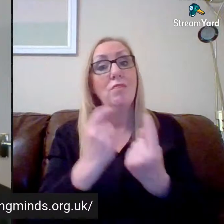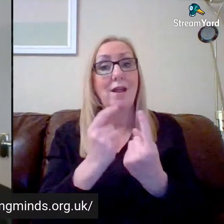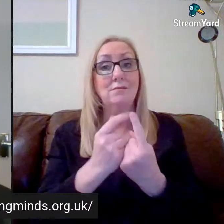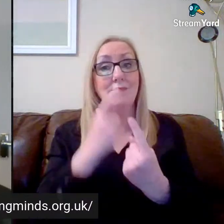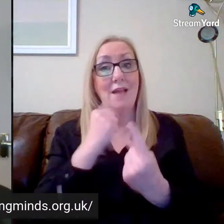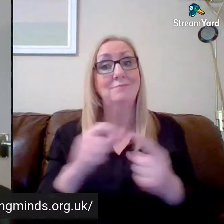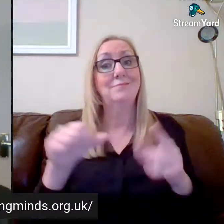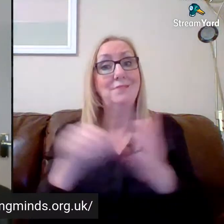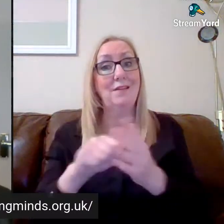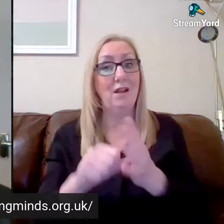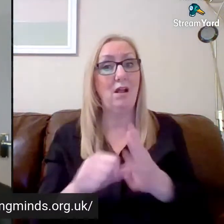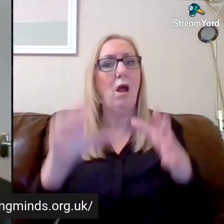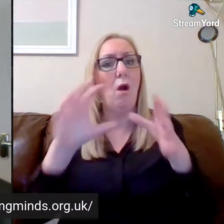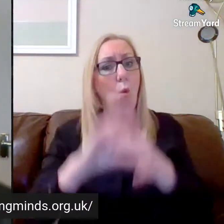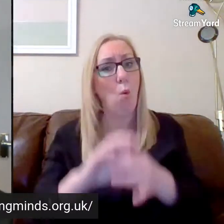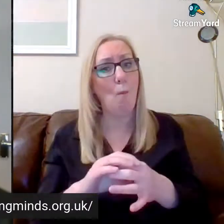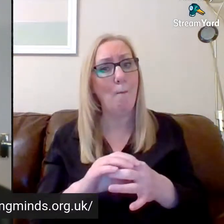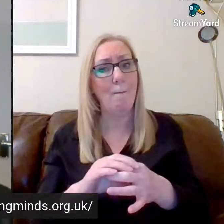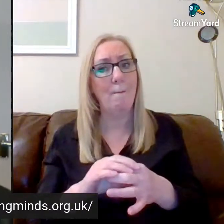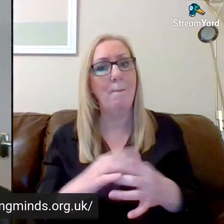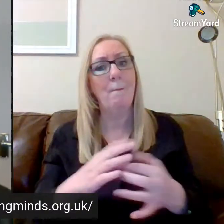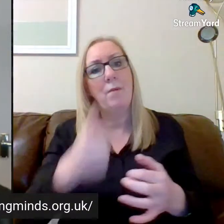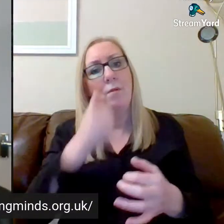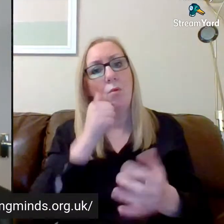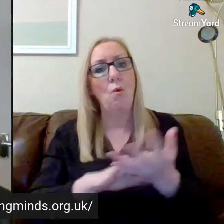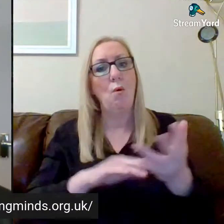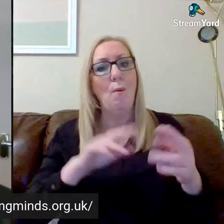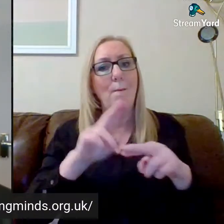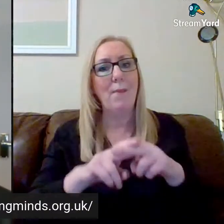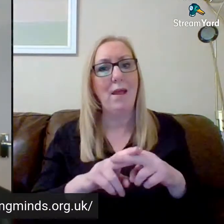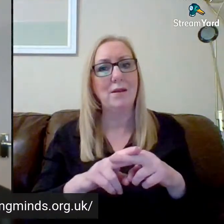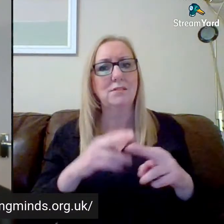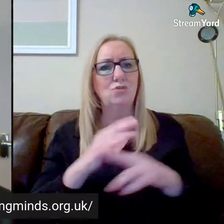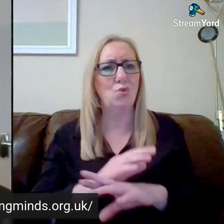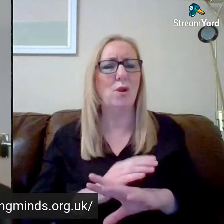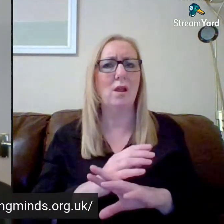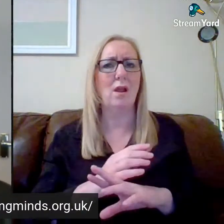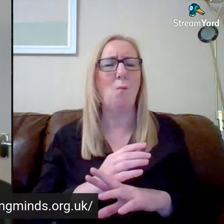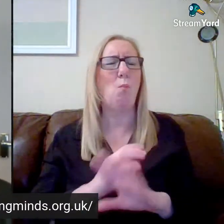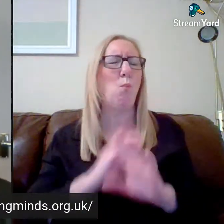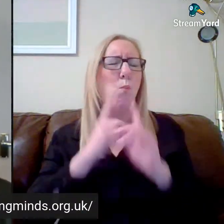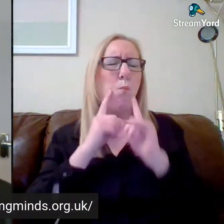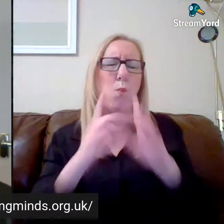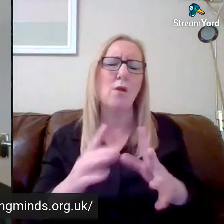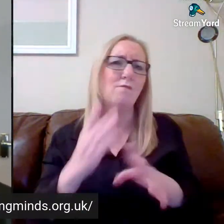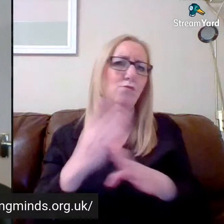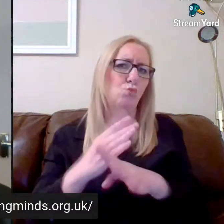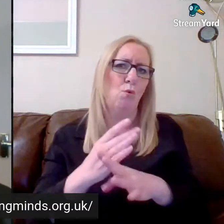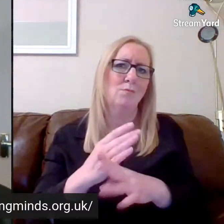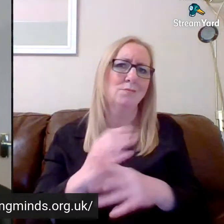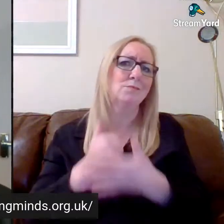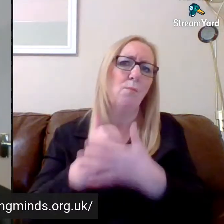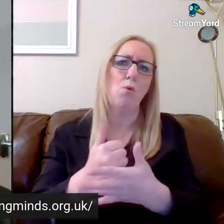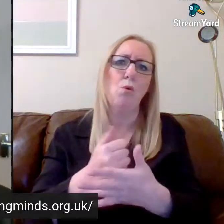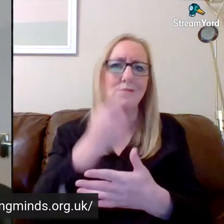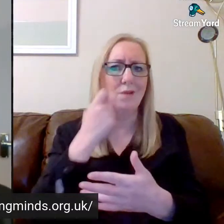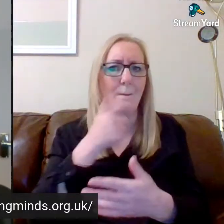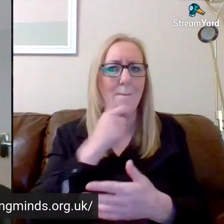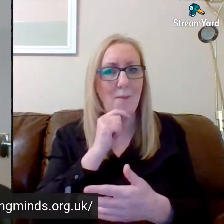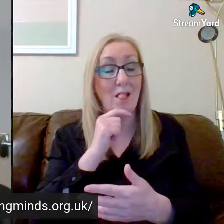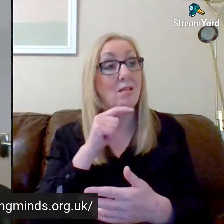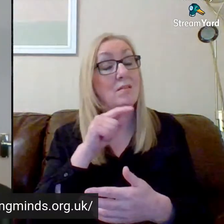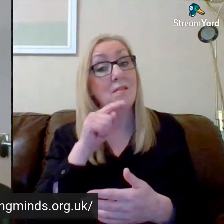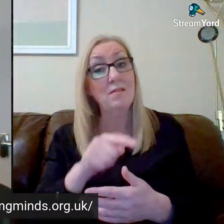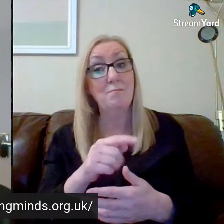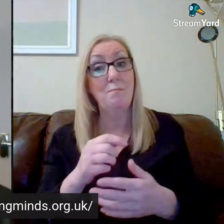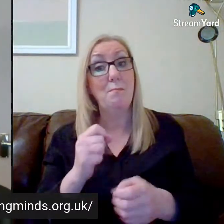at home just now. We know that parents are doing a wonderful job in supporting young people and making sure that they're getting everything that they need to